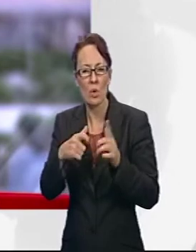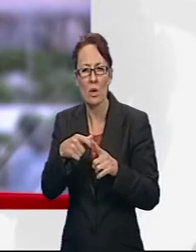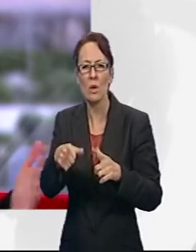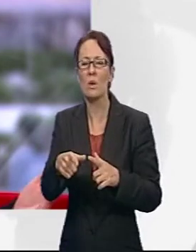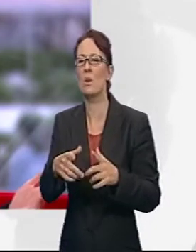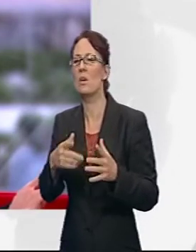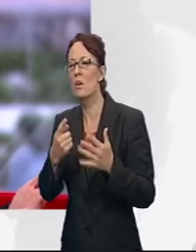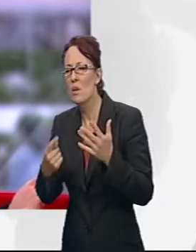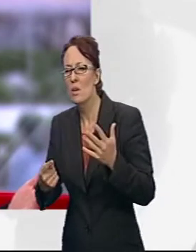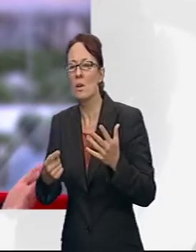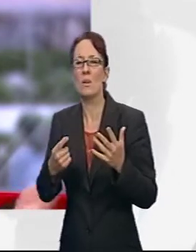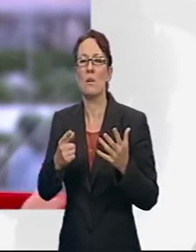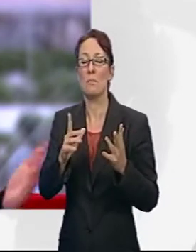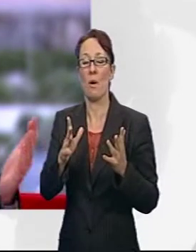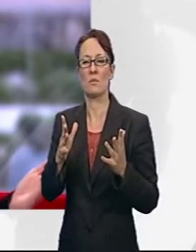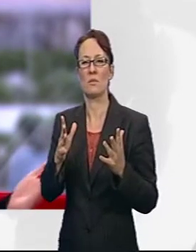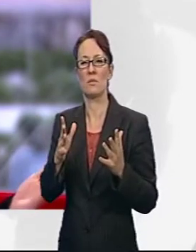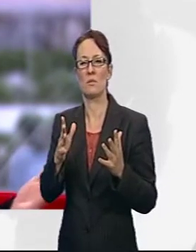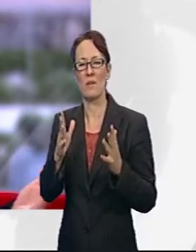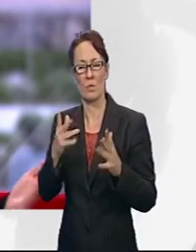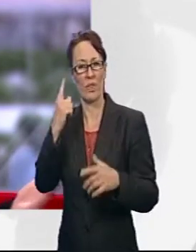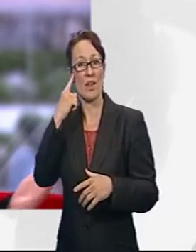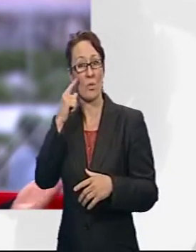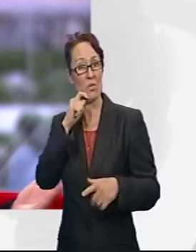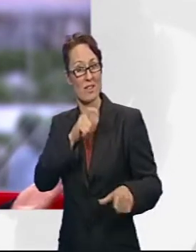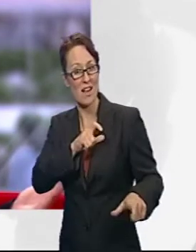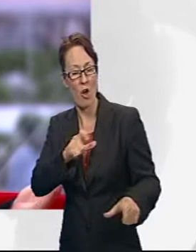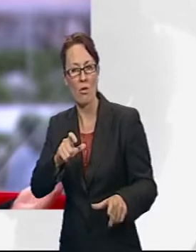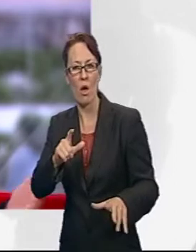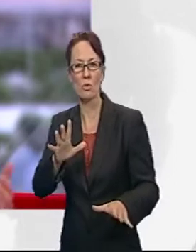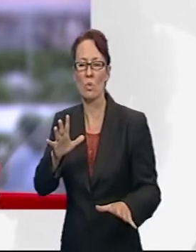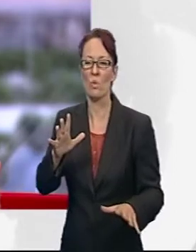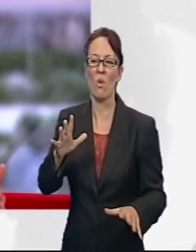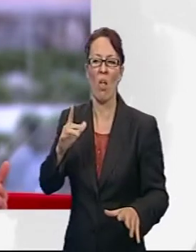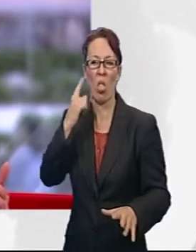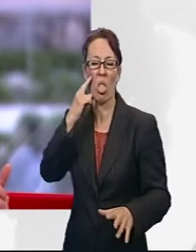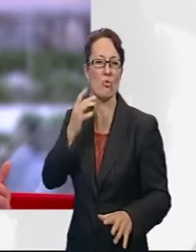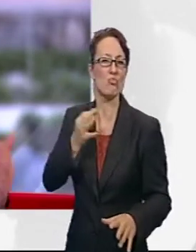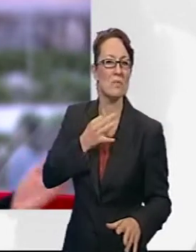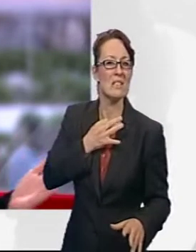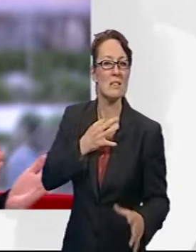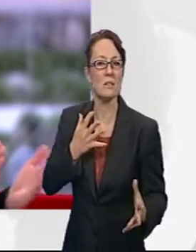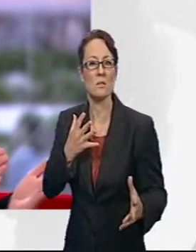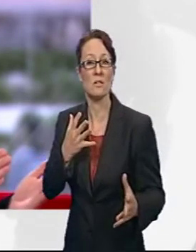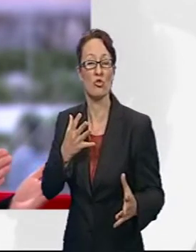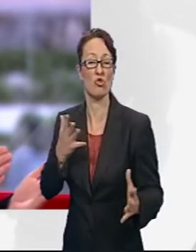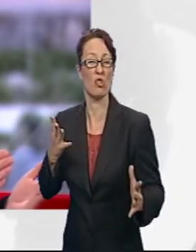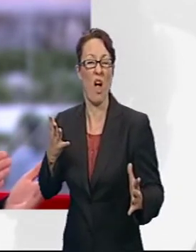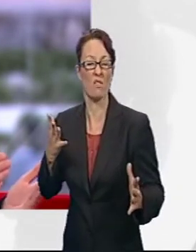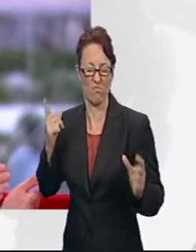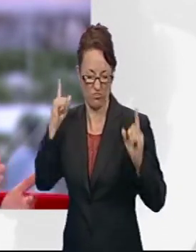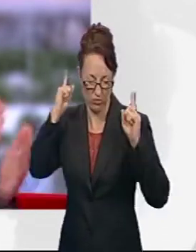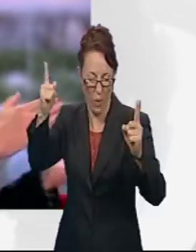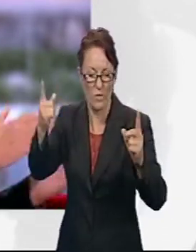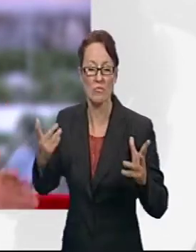business the bigger question is will it continue to take the risks to be frankly as bloody minded as Steve Jobs